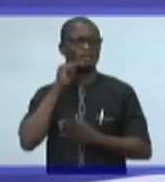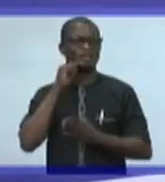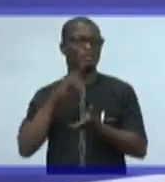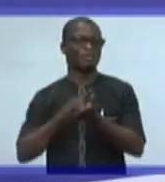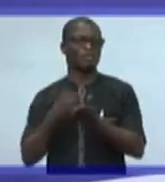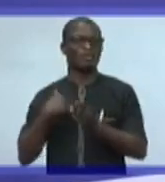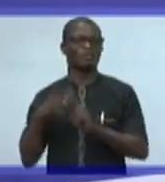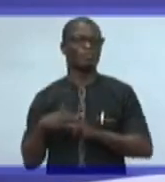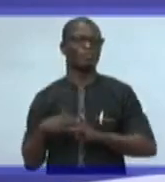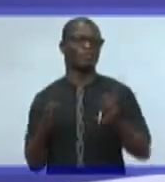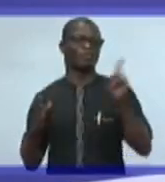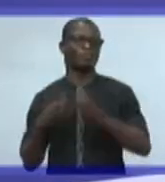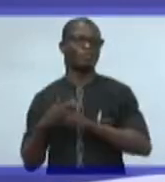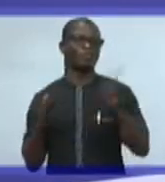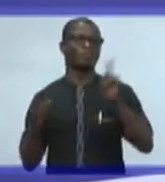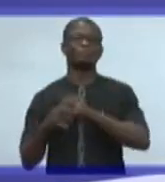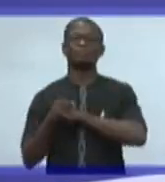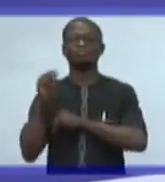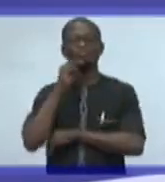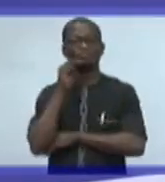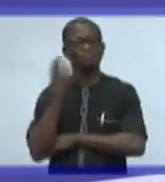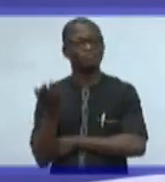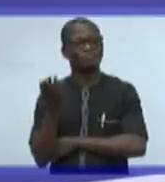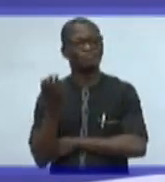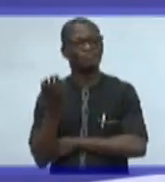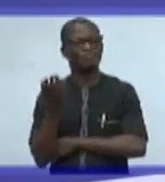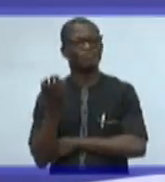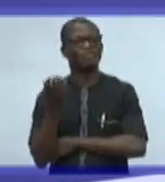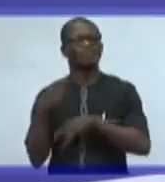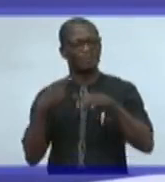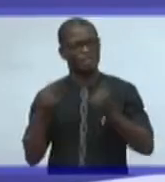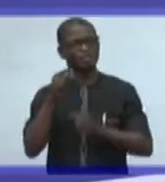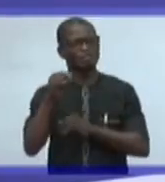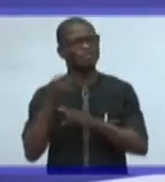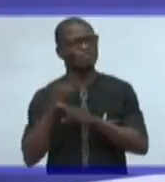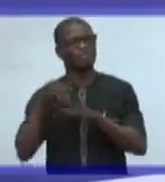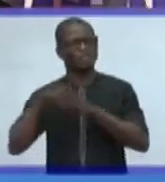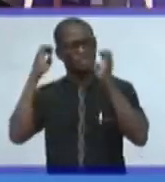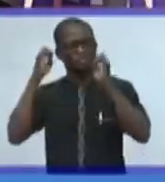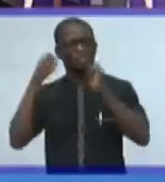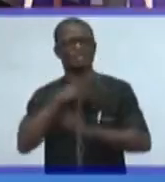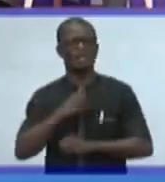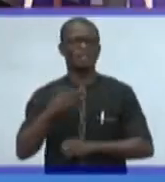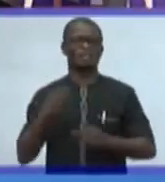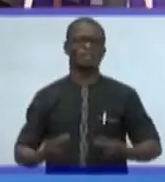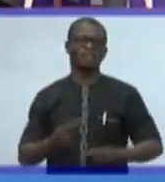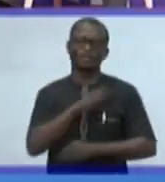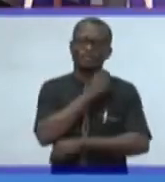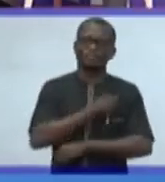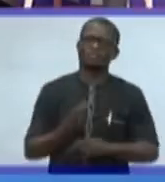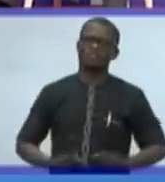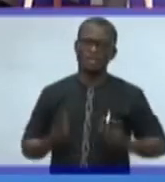country, and your principal was making reference to you as an investor in education and the health sector.